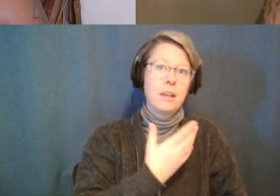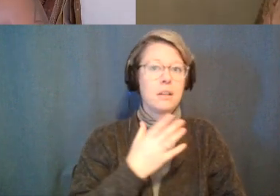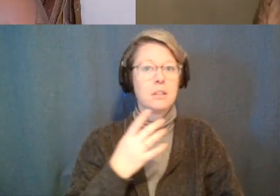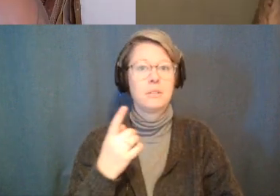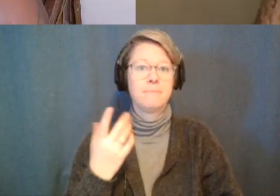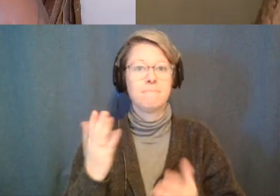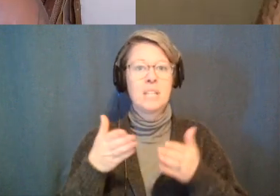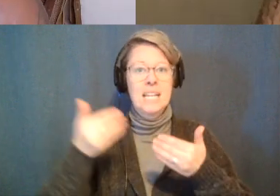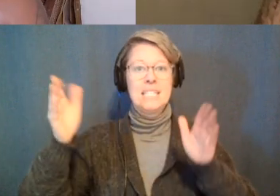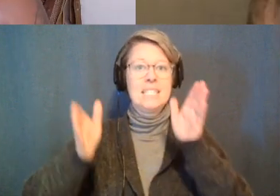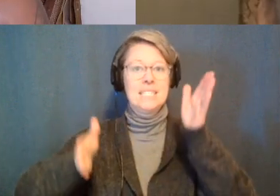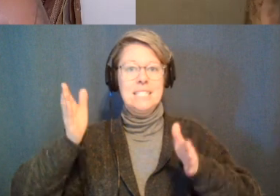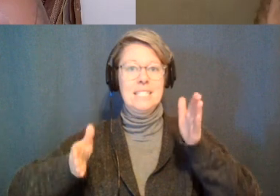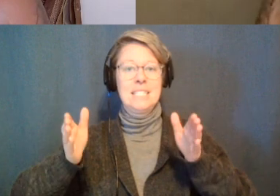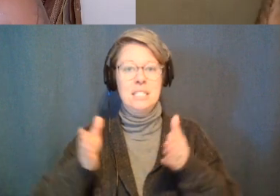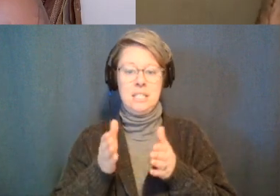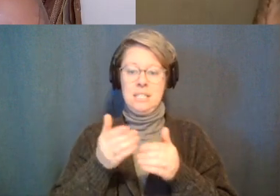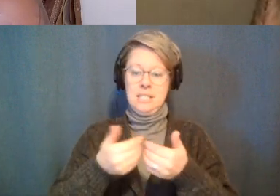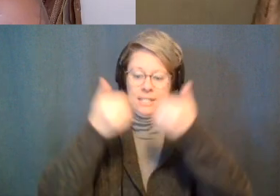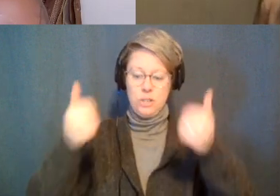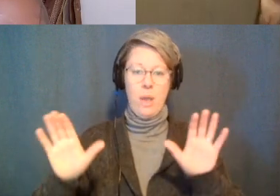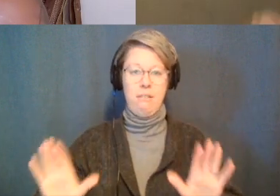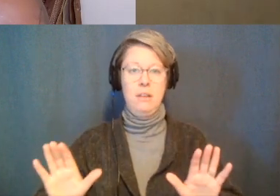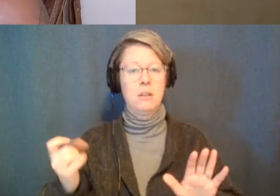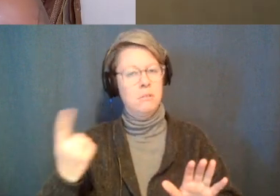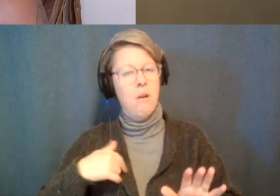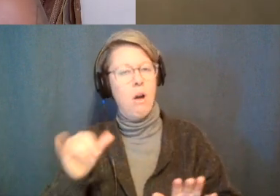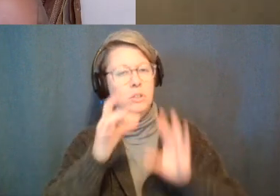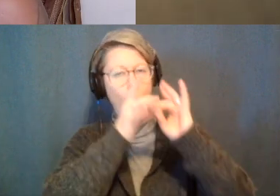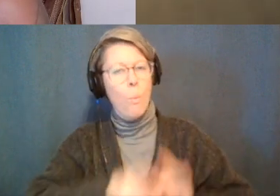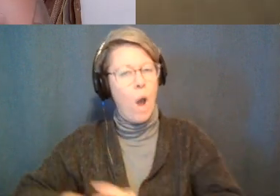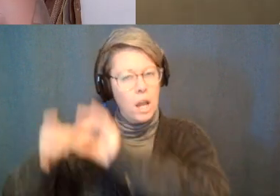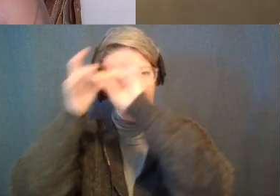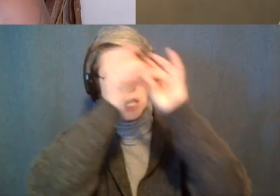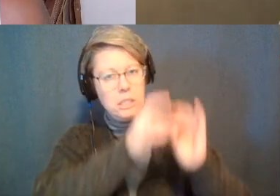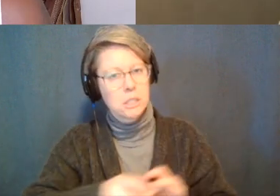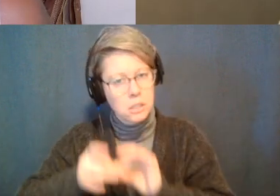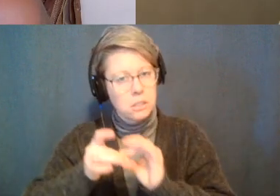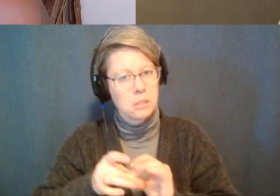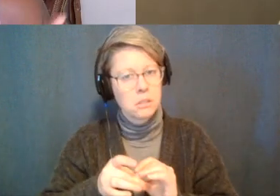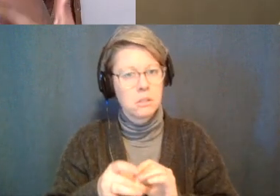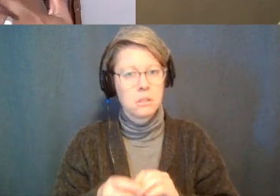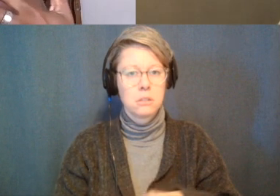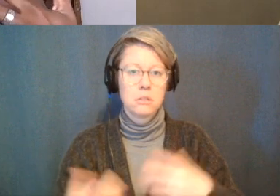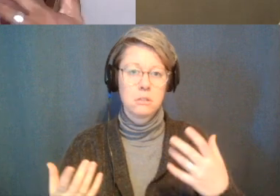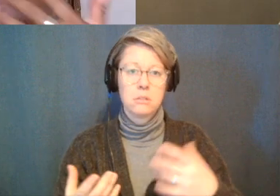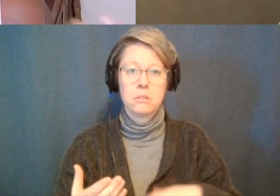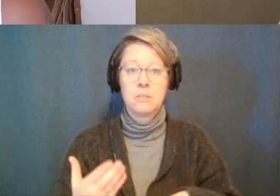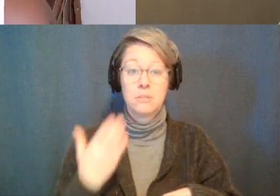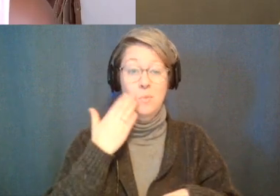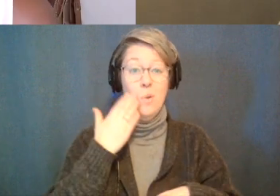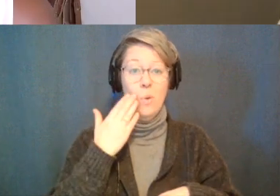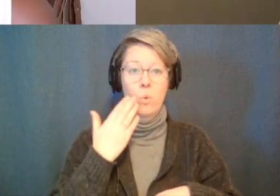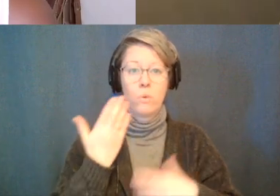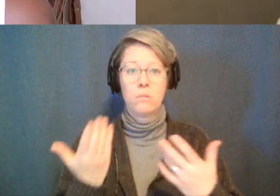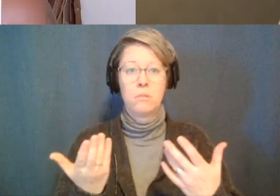everything's about oneness like we know there's everything is non-duality everything everything's one everything comes from the same kitchen just everything's in a different